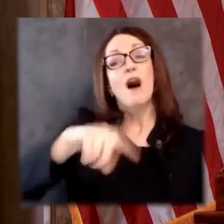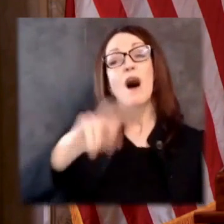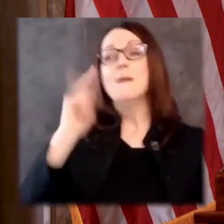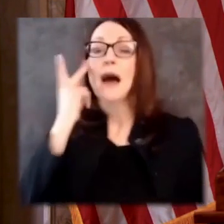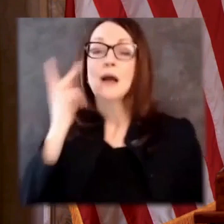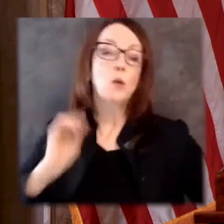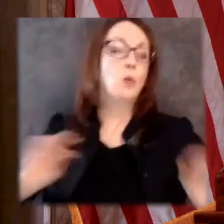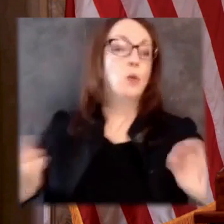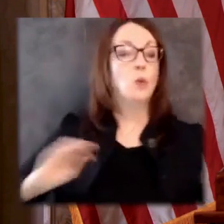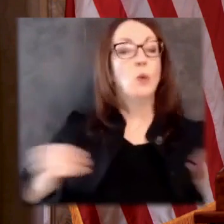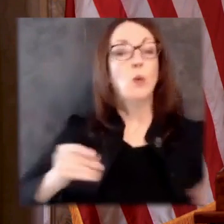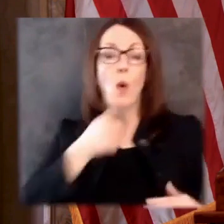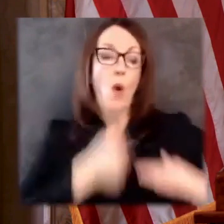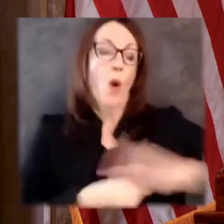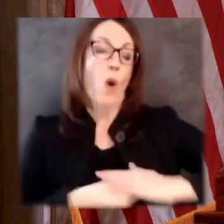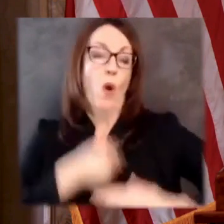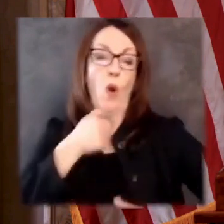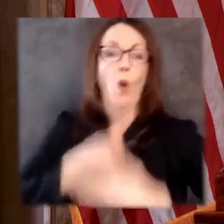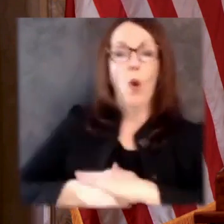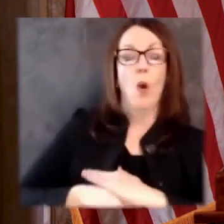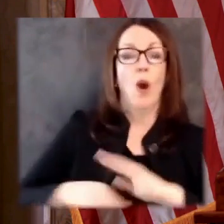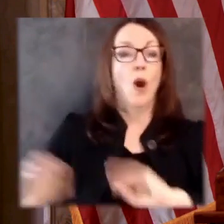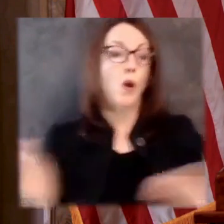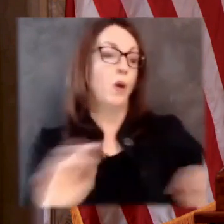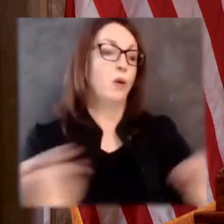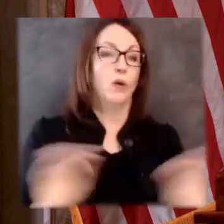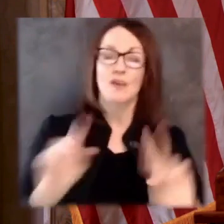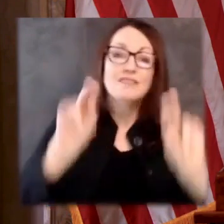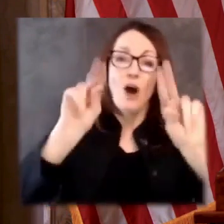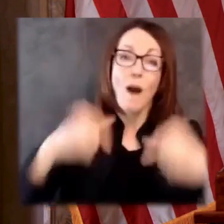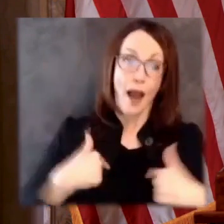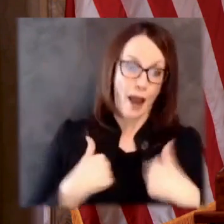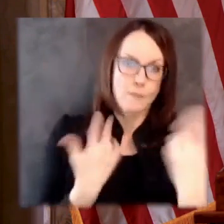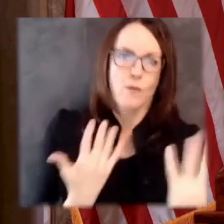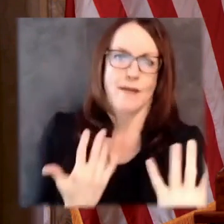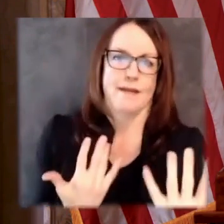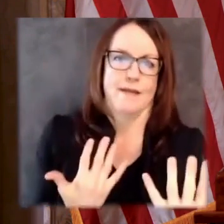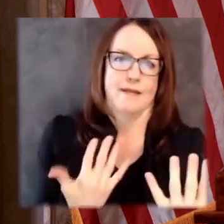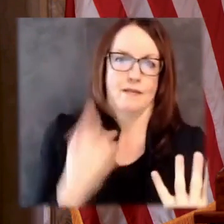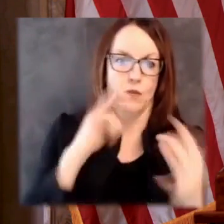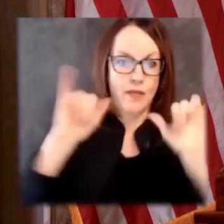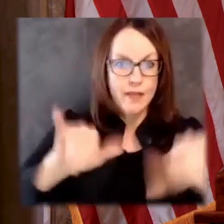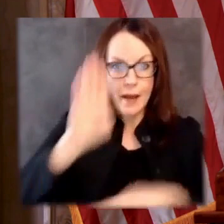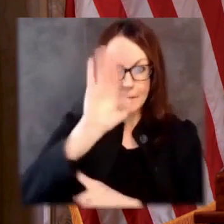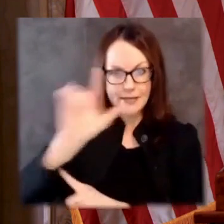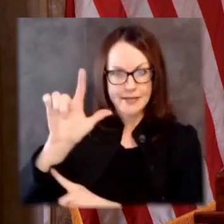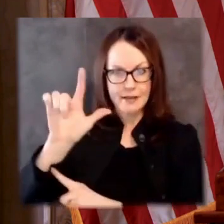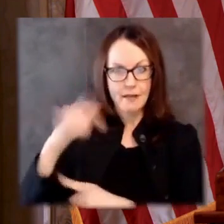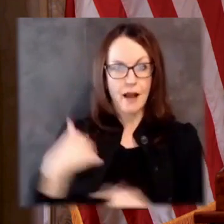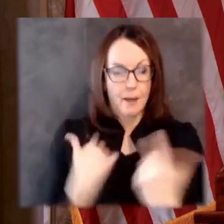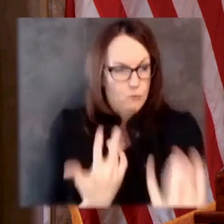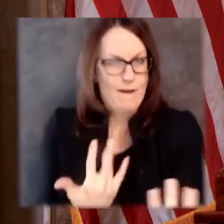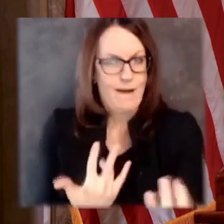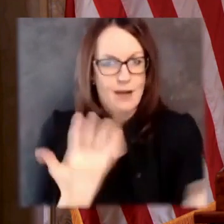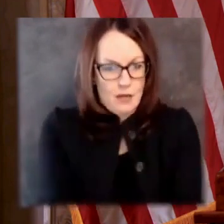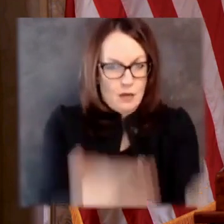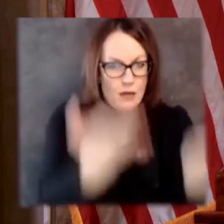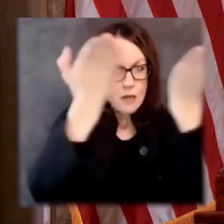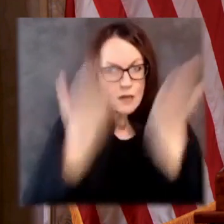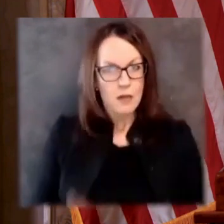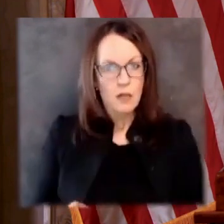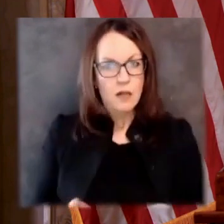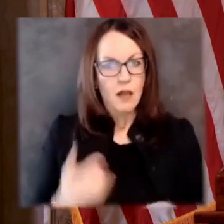no posturing, send me the bill and let's just get it done. And I want to make myself